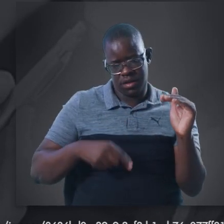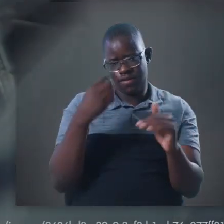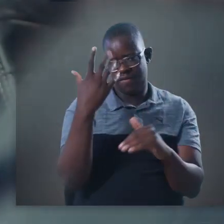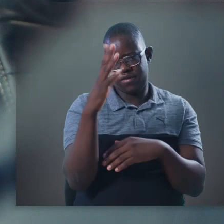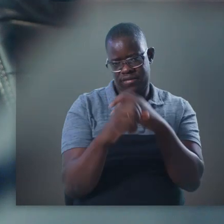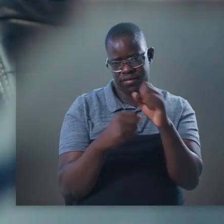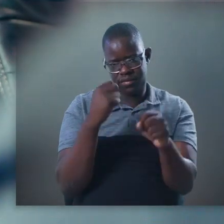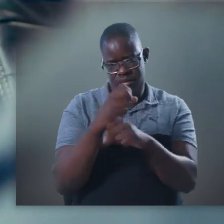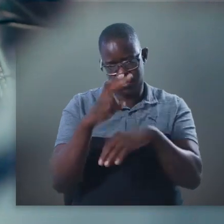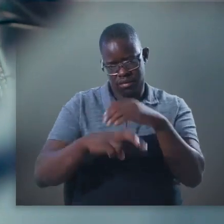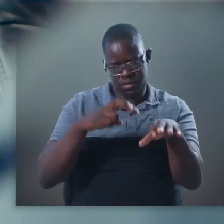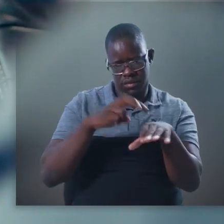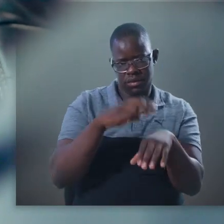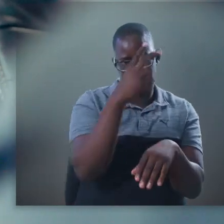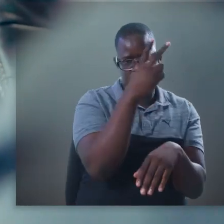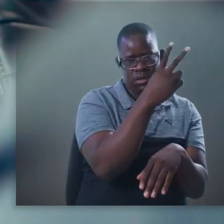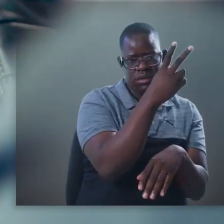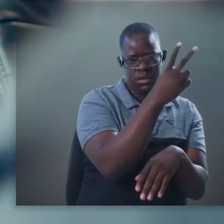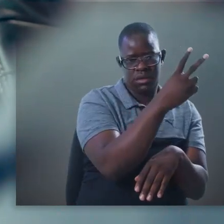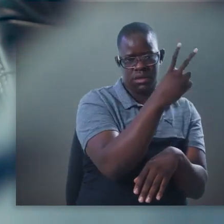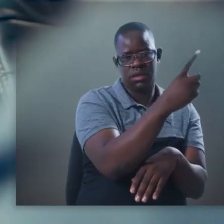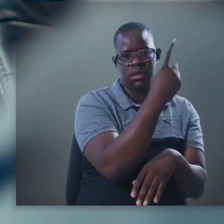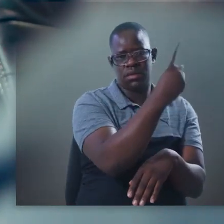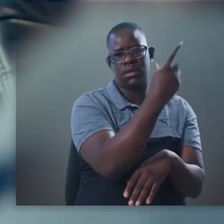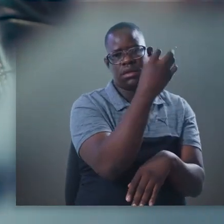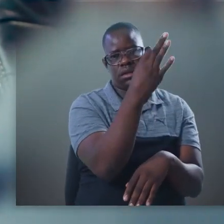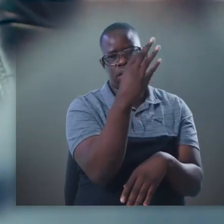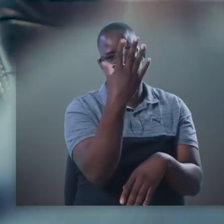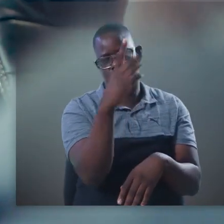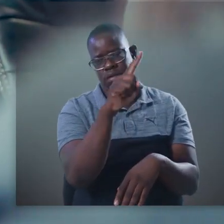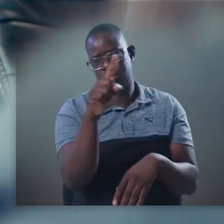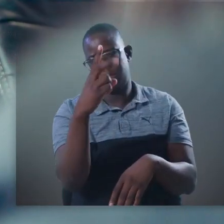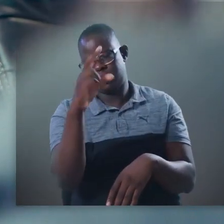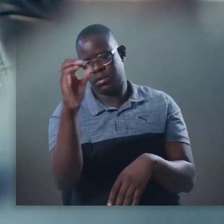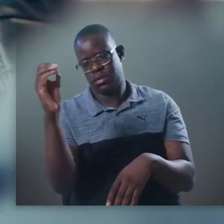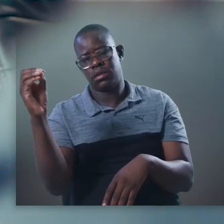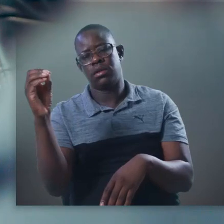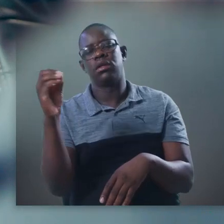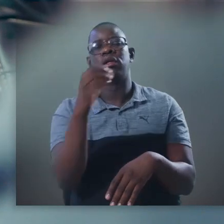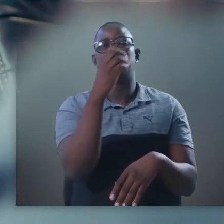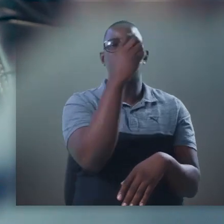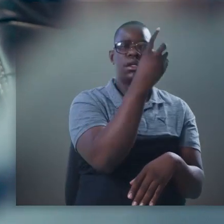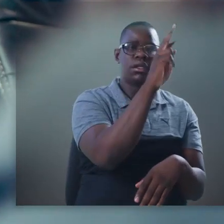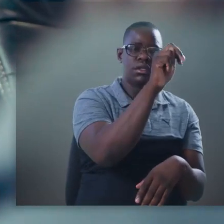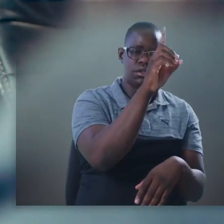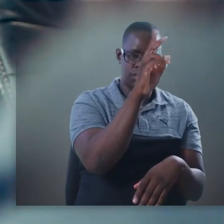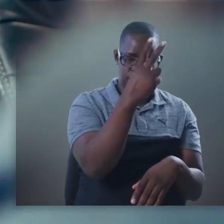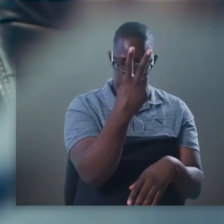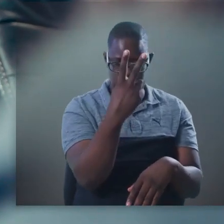The first National Development Plan was a five-year plan From 1995 to 2000